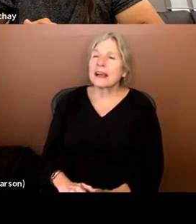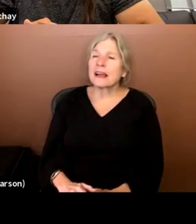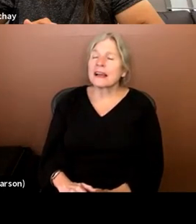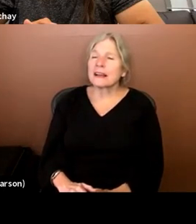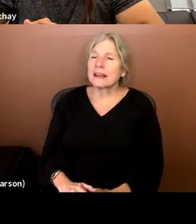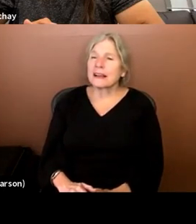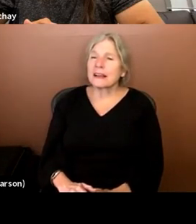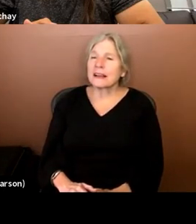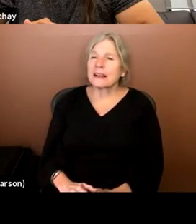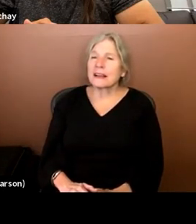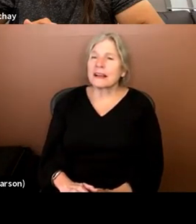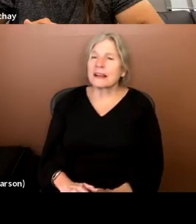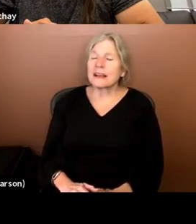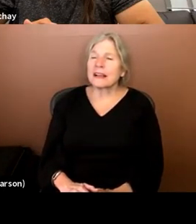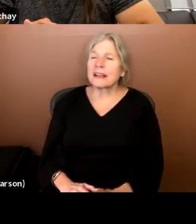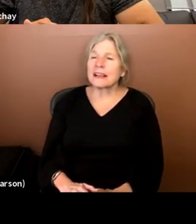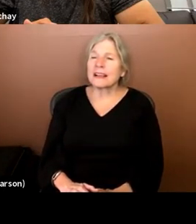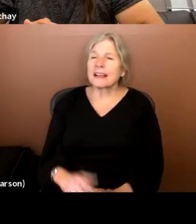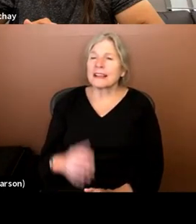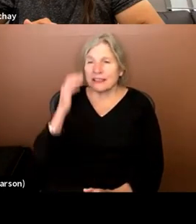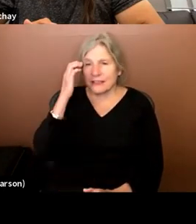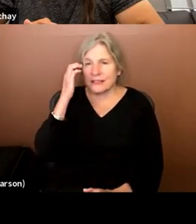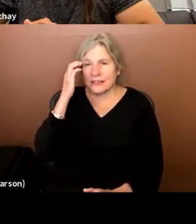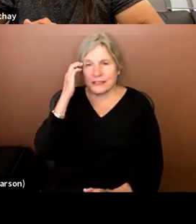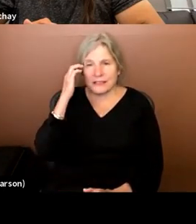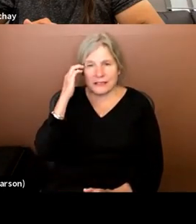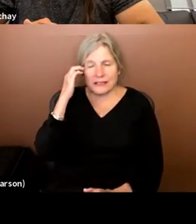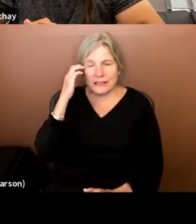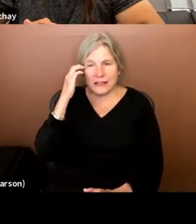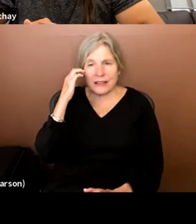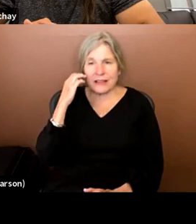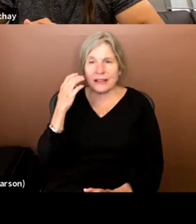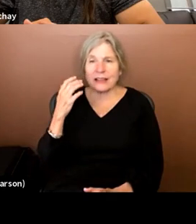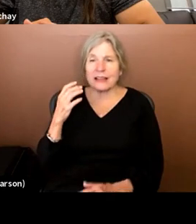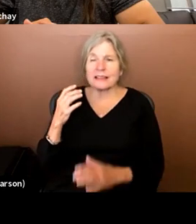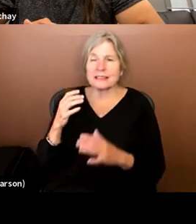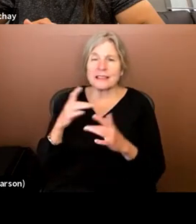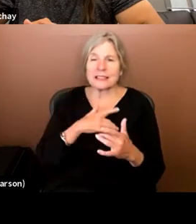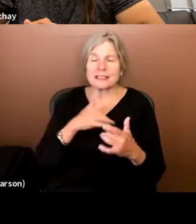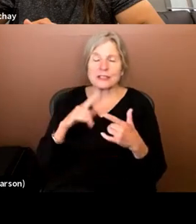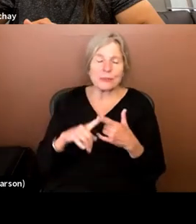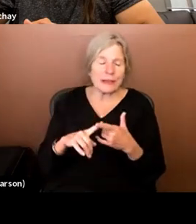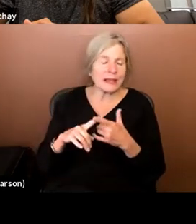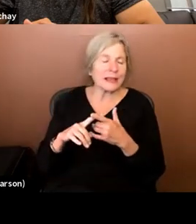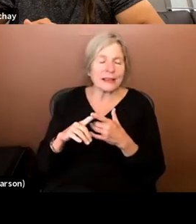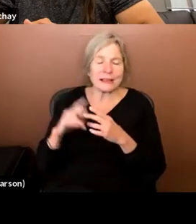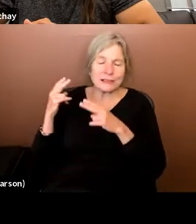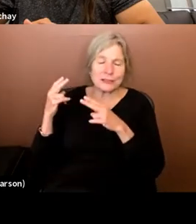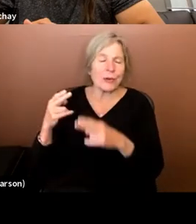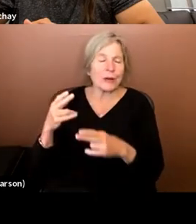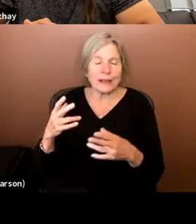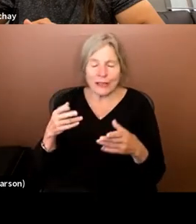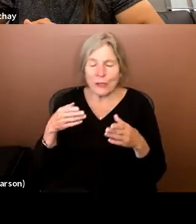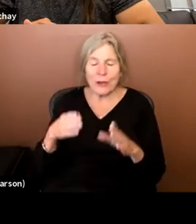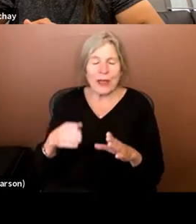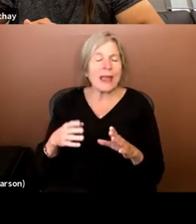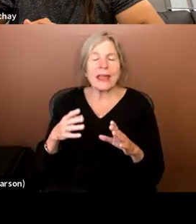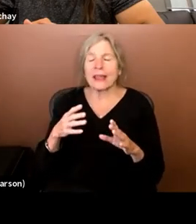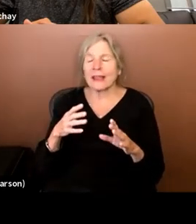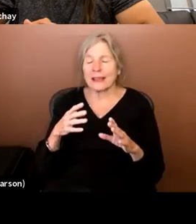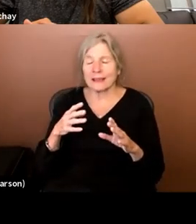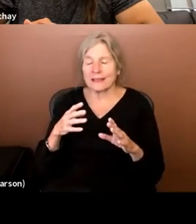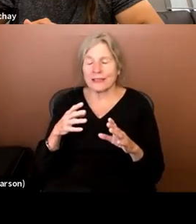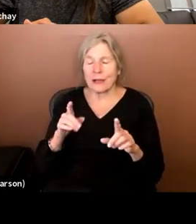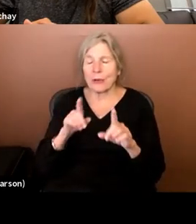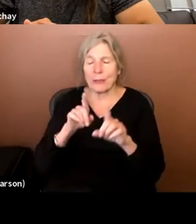a, um, pretty archetypal, actually a way in which Alicia Masters and, and Ben Grimm are, are paired. Uh, you can go back to the,